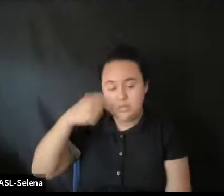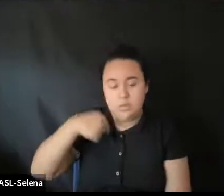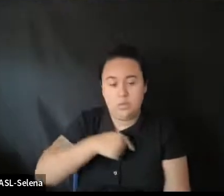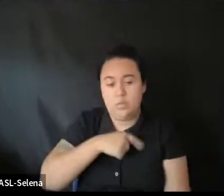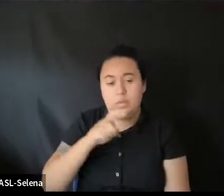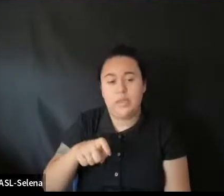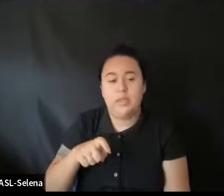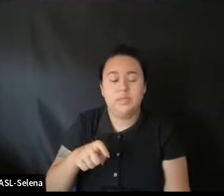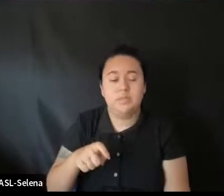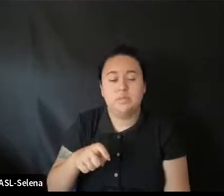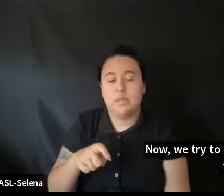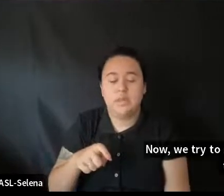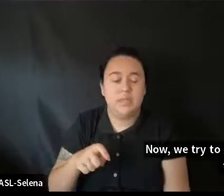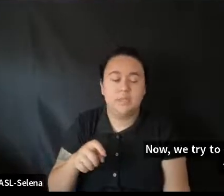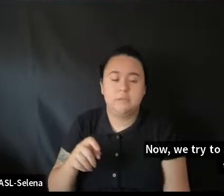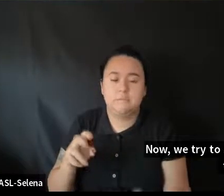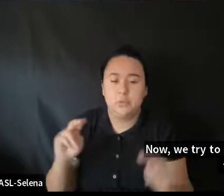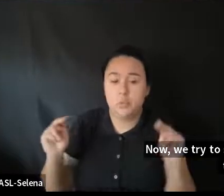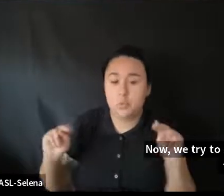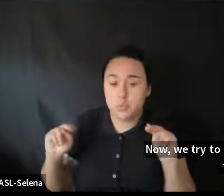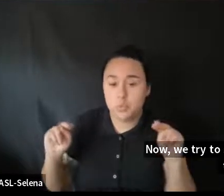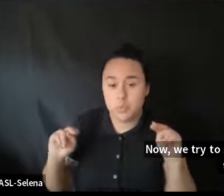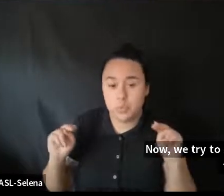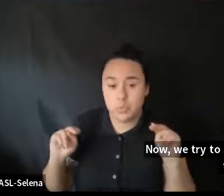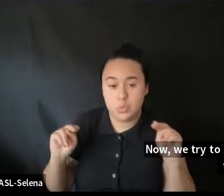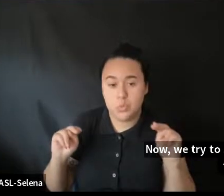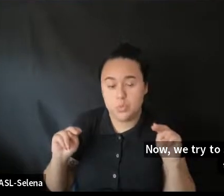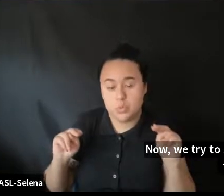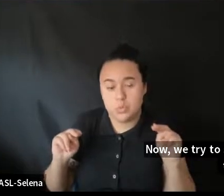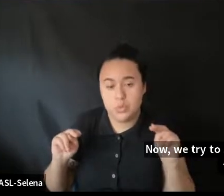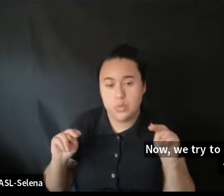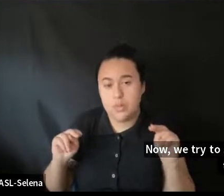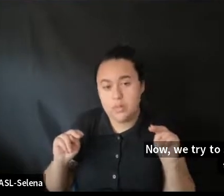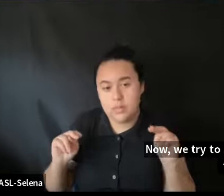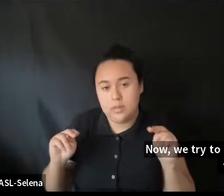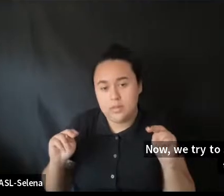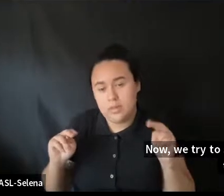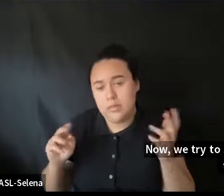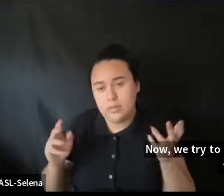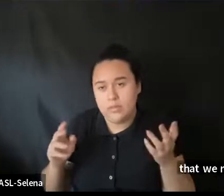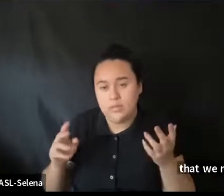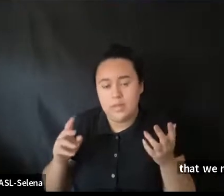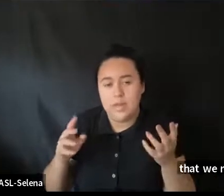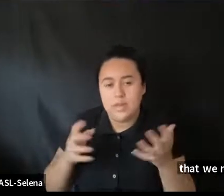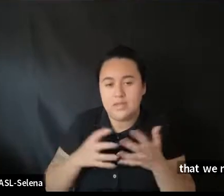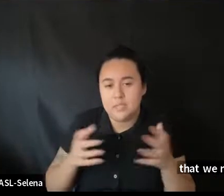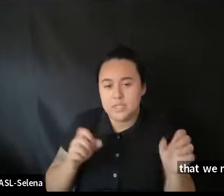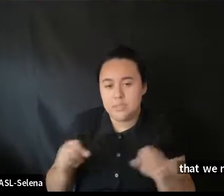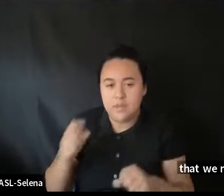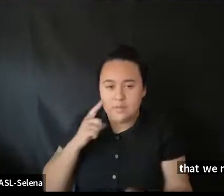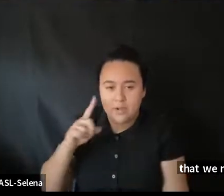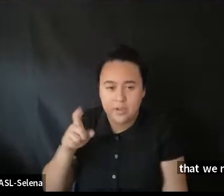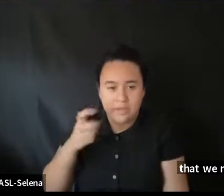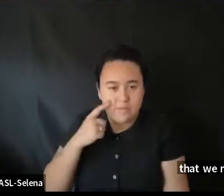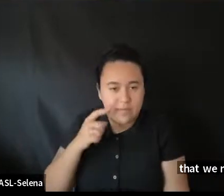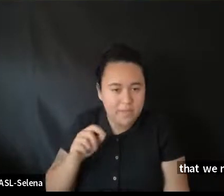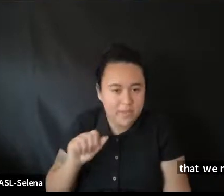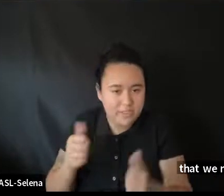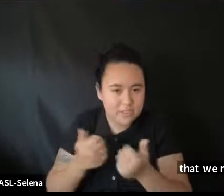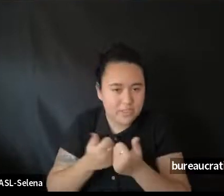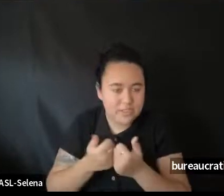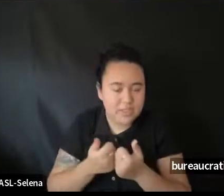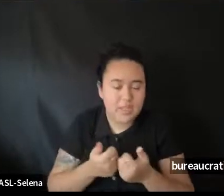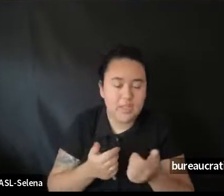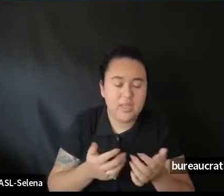be as anti bureaucratic as a bureaucratic agency can be in eliminating those things. But a lot of it, again, is a